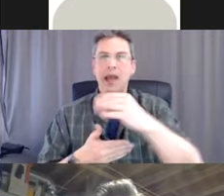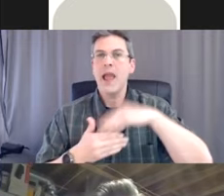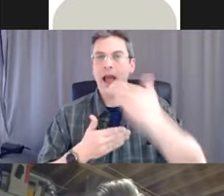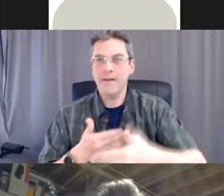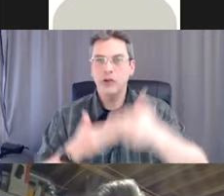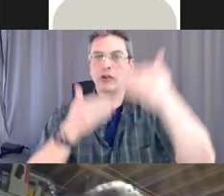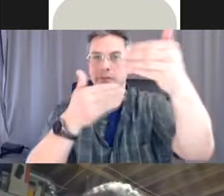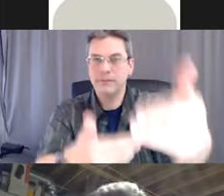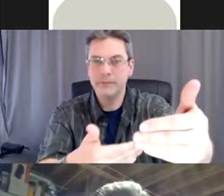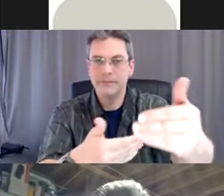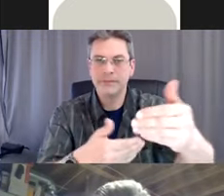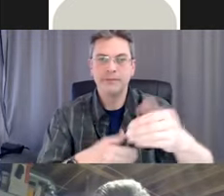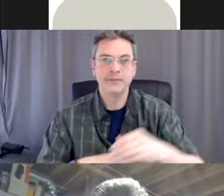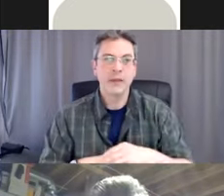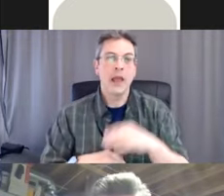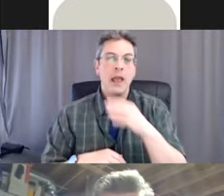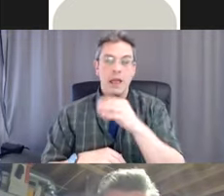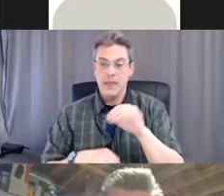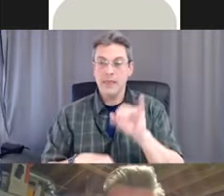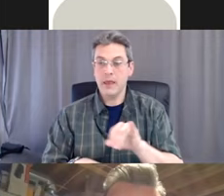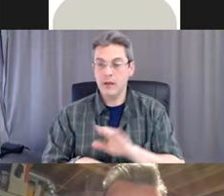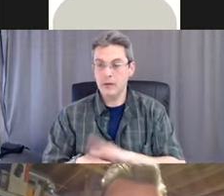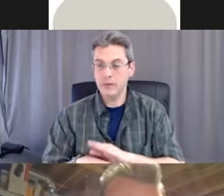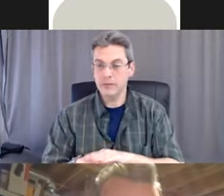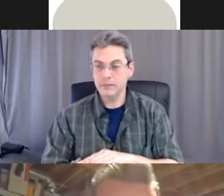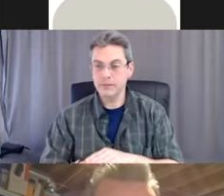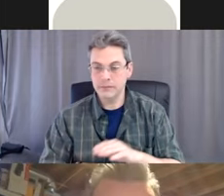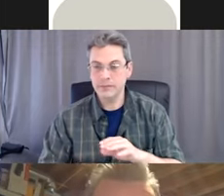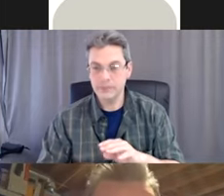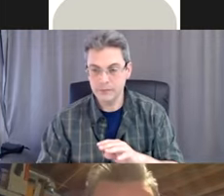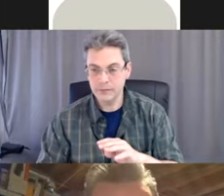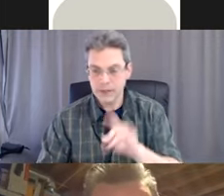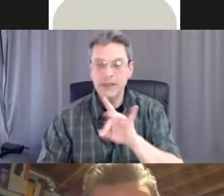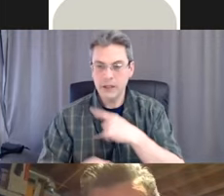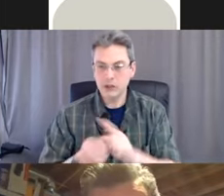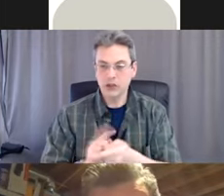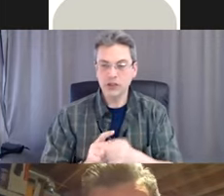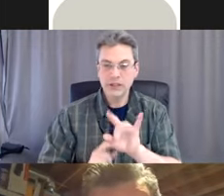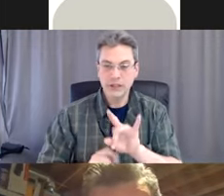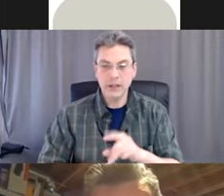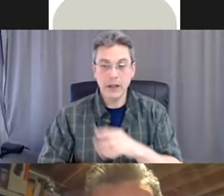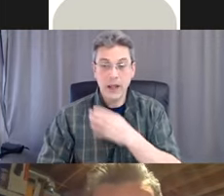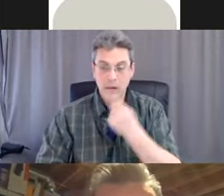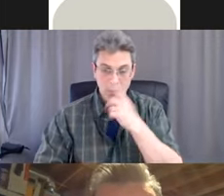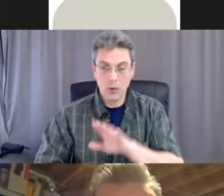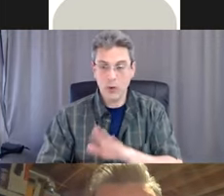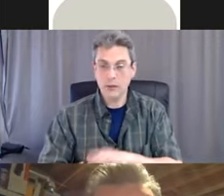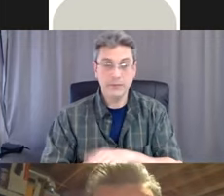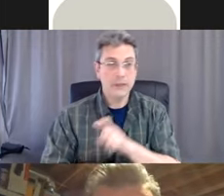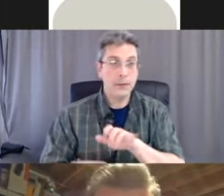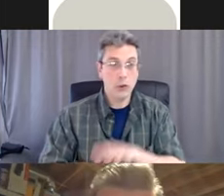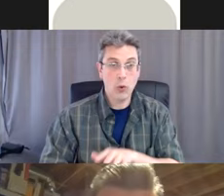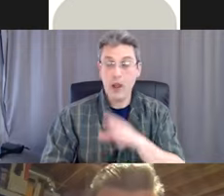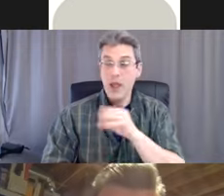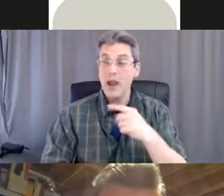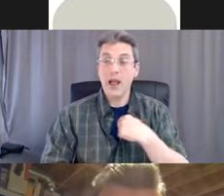So I like to use images when I'm talking and teaching, and it just makes it easier for me as a learner as well. So what